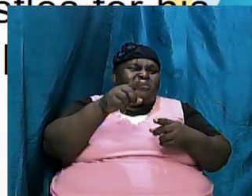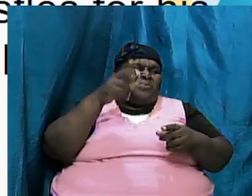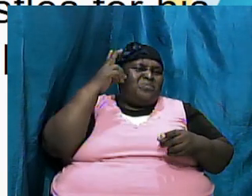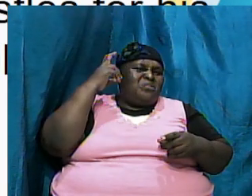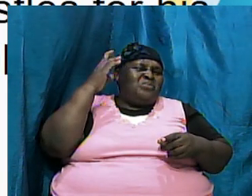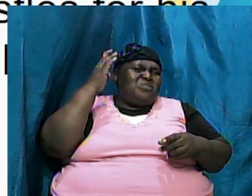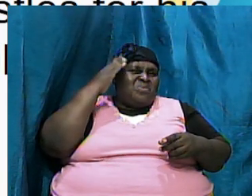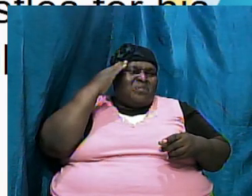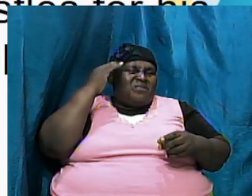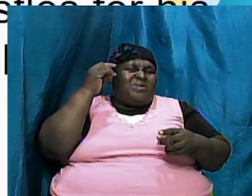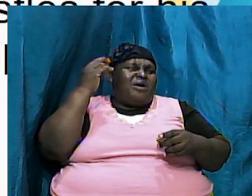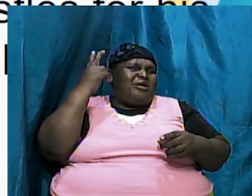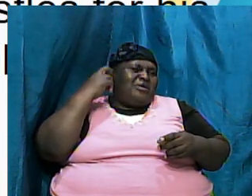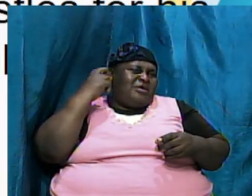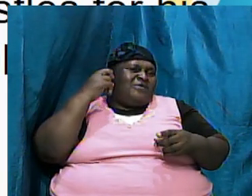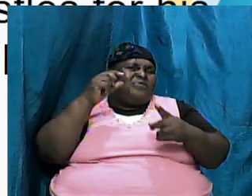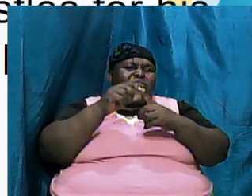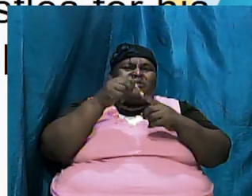God